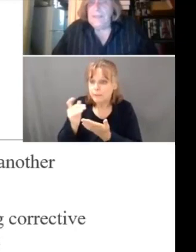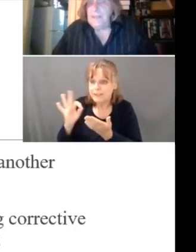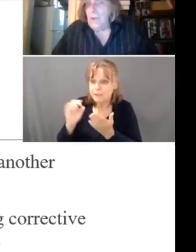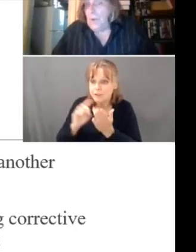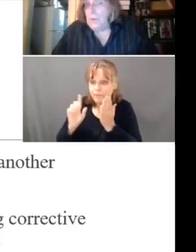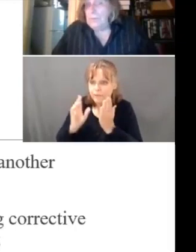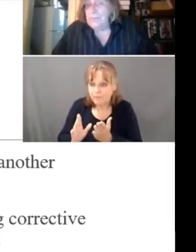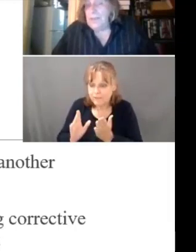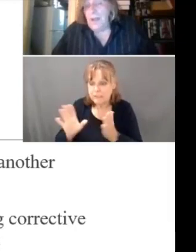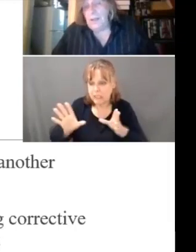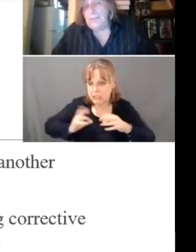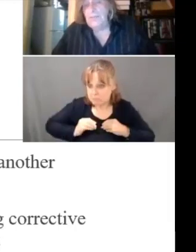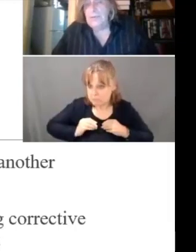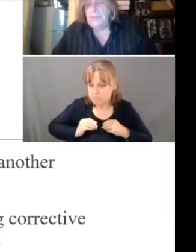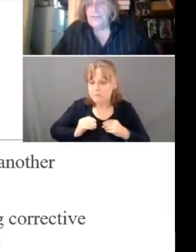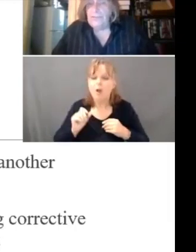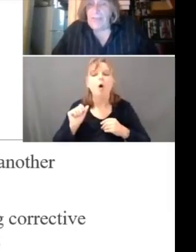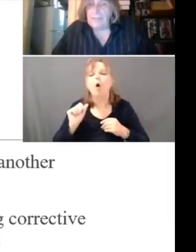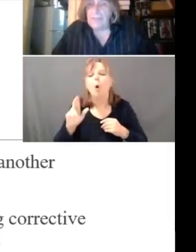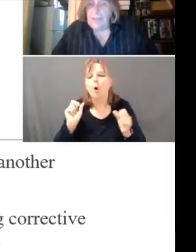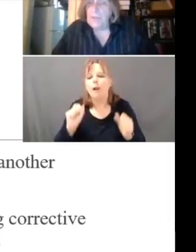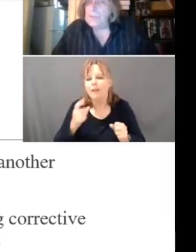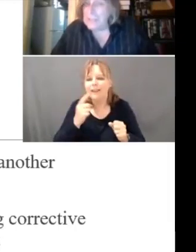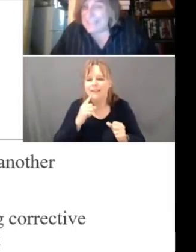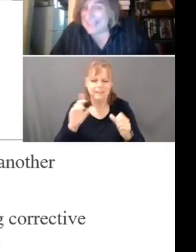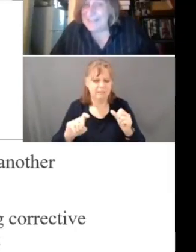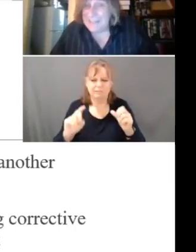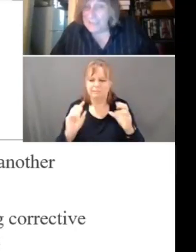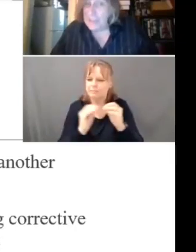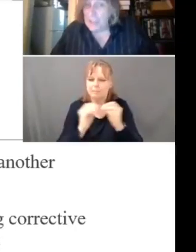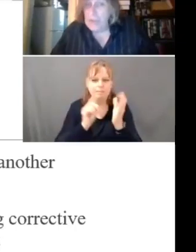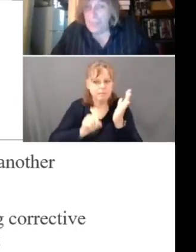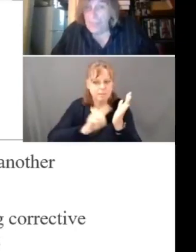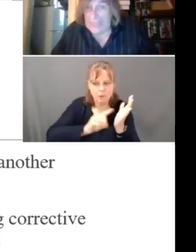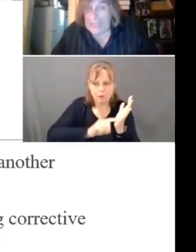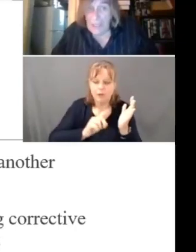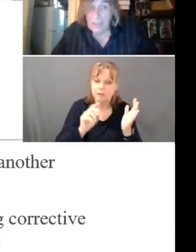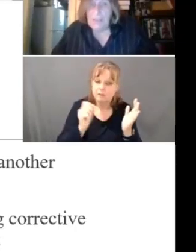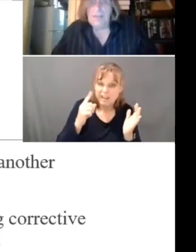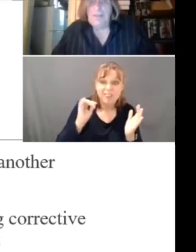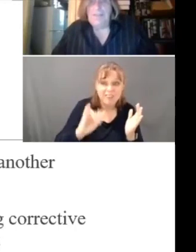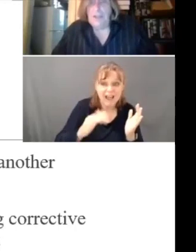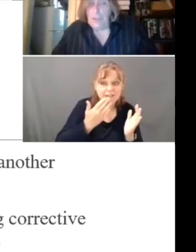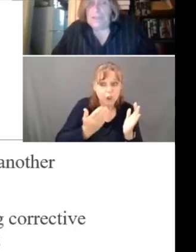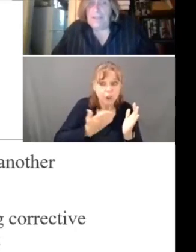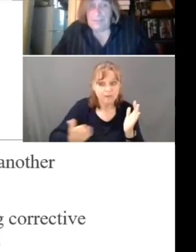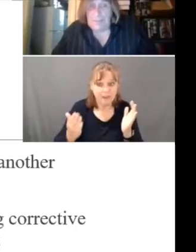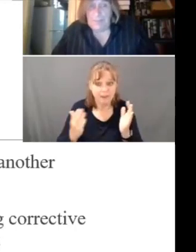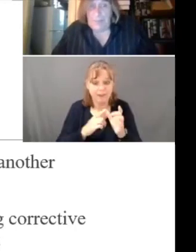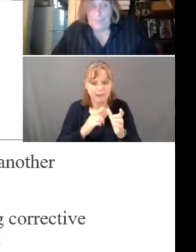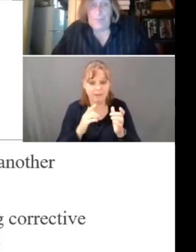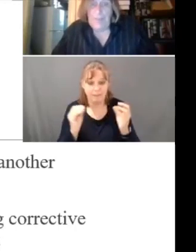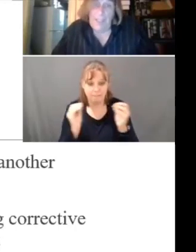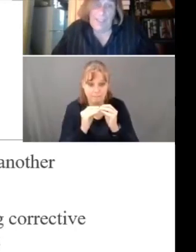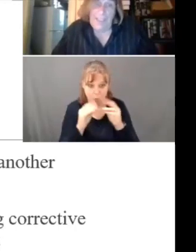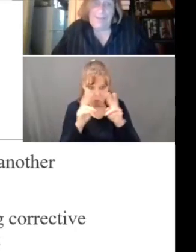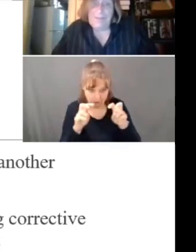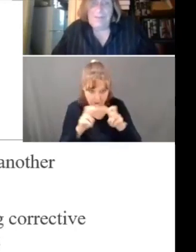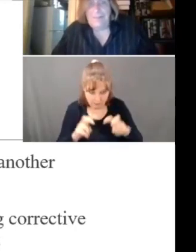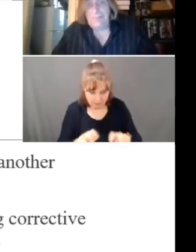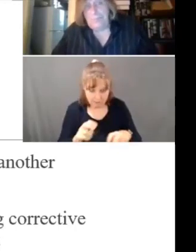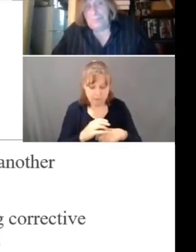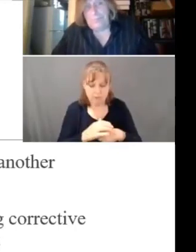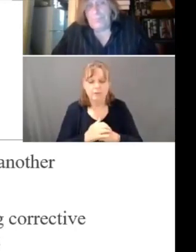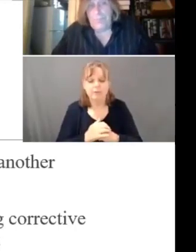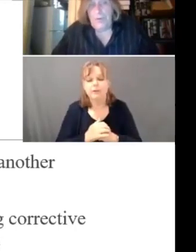They can go out and say, no, let's do additional fact finding, which again is a good thing that they're looking deeper. And